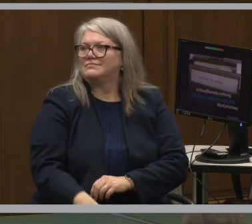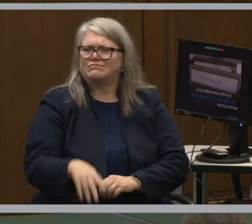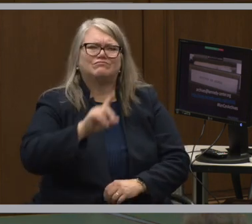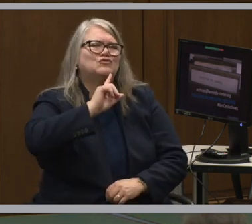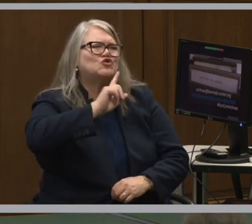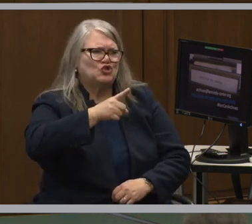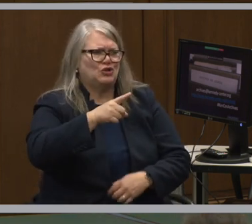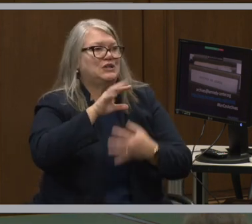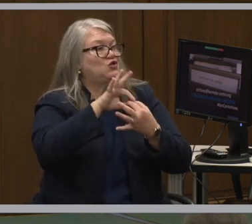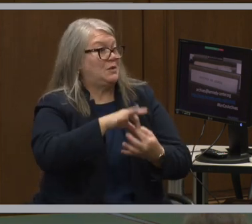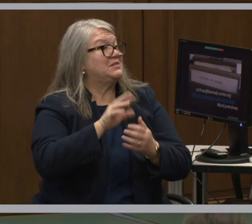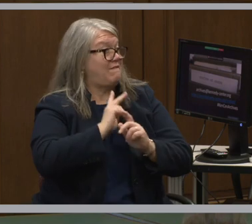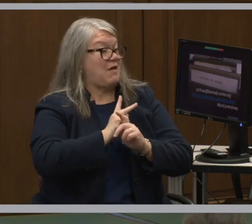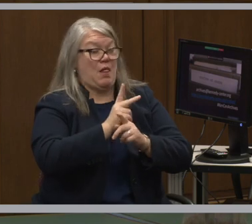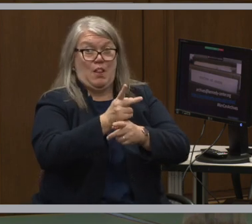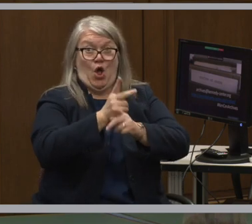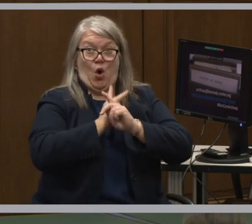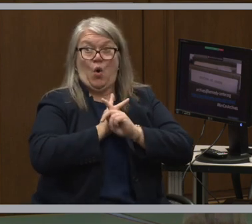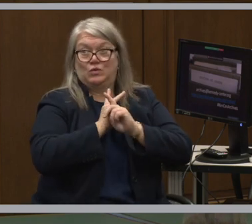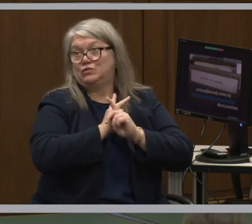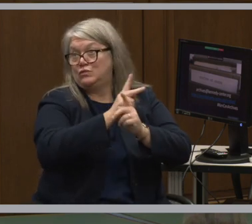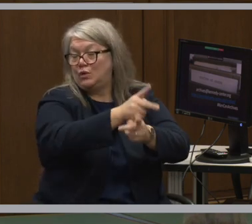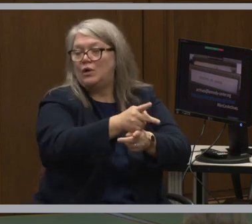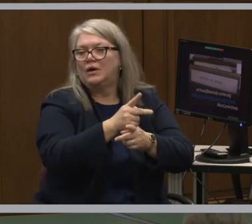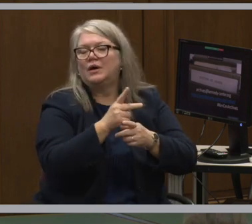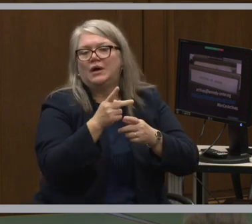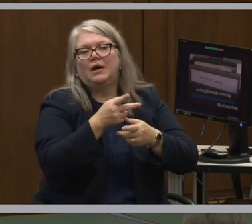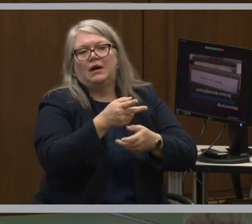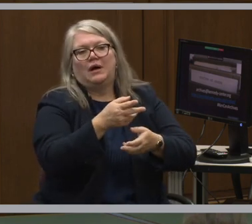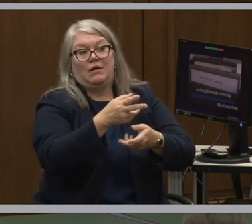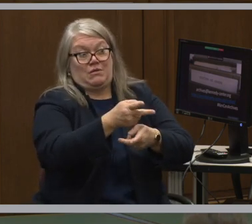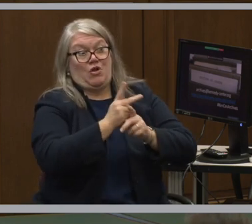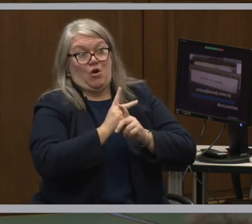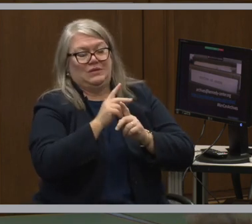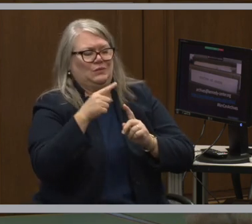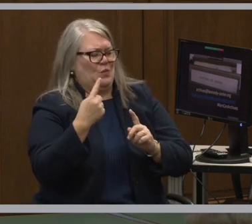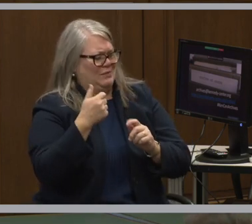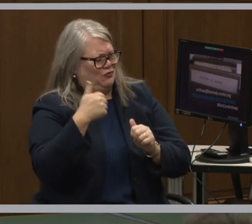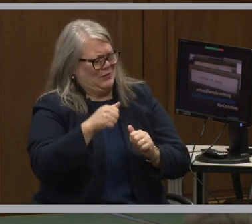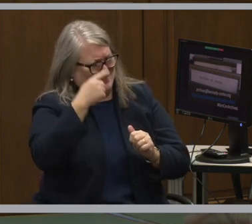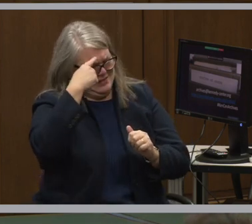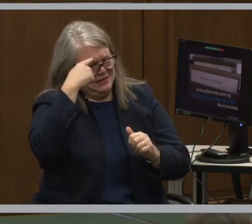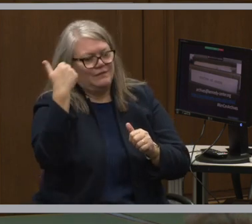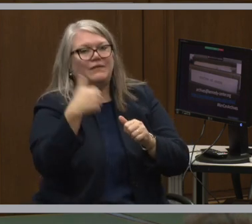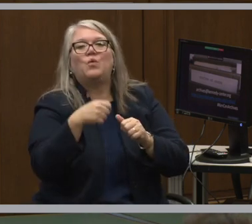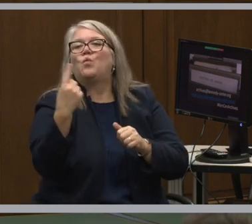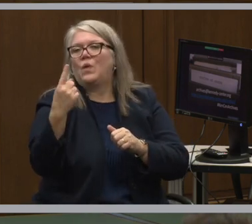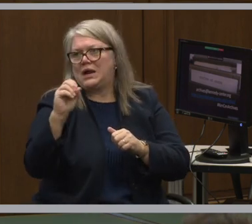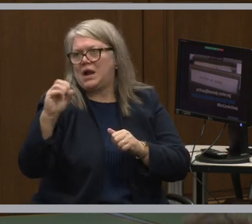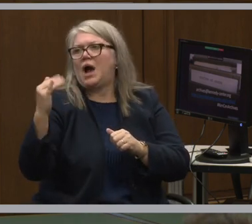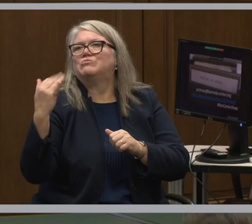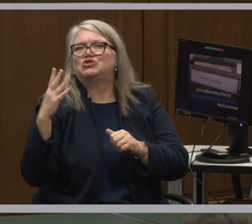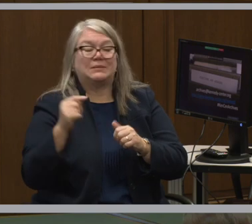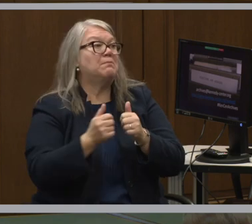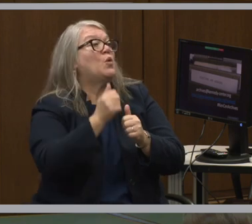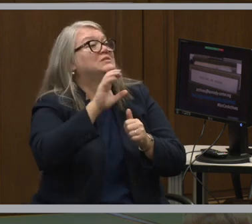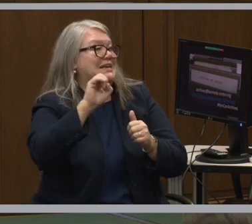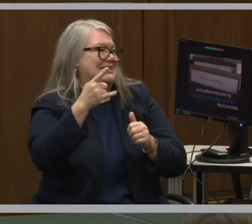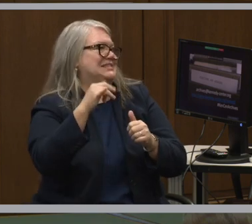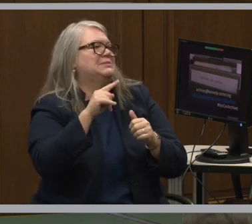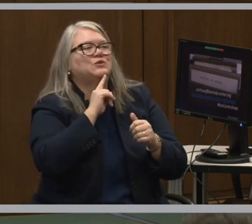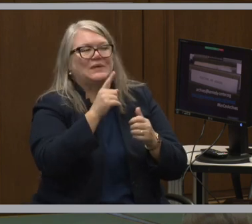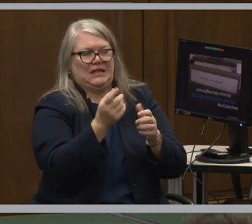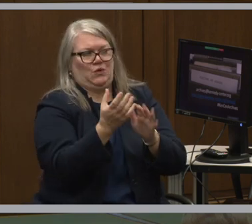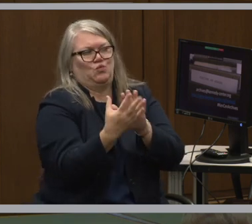Sure. In terms of loans, it's primarily one. I'm trying to think. There's one object. Most of what's in the exhibit, honestly,